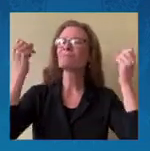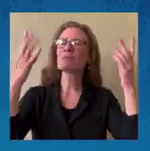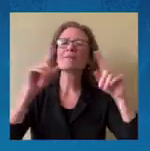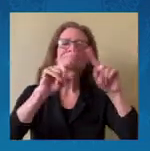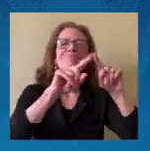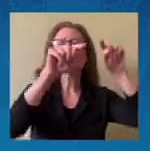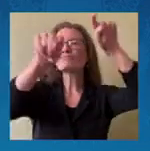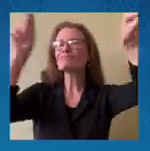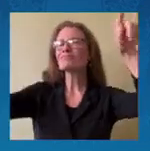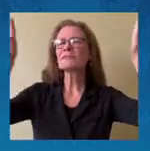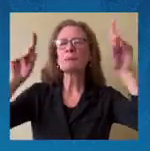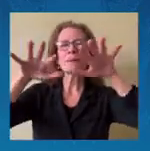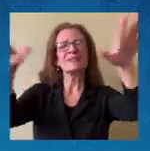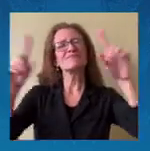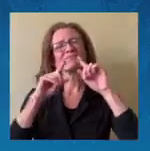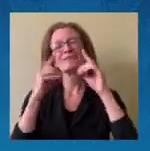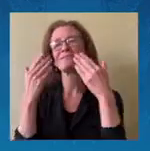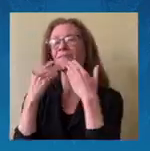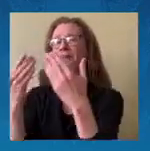So. As you say. Commerce is not always.